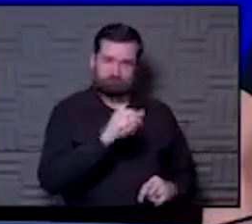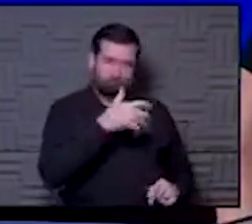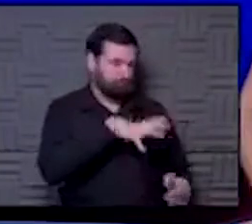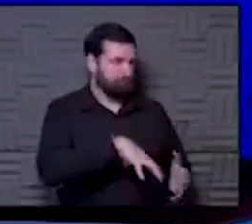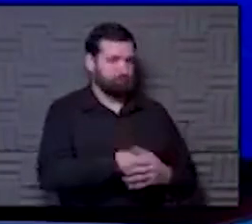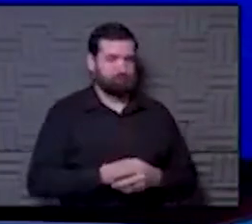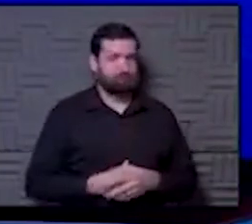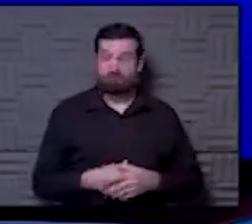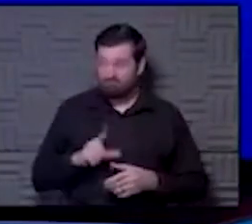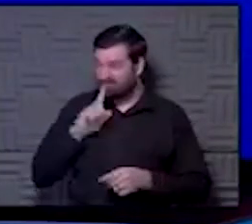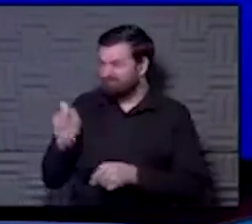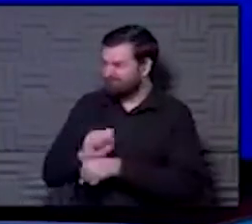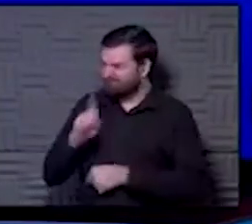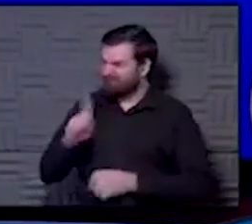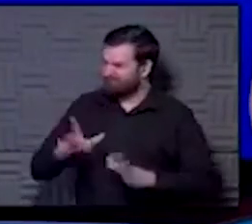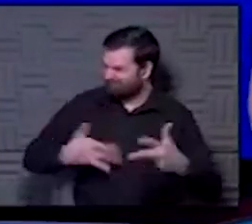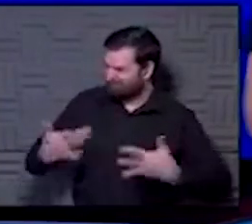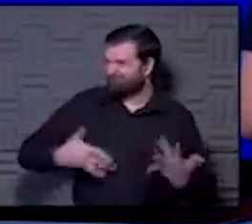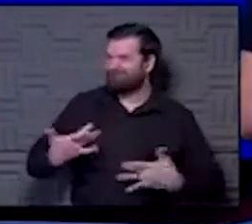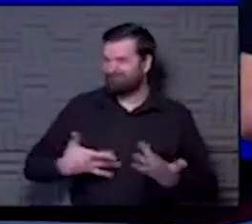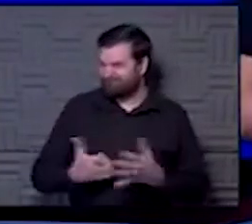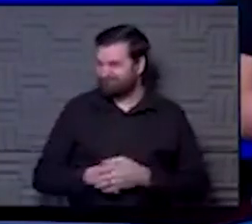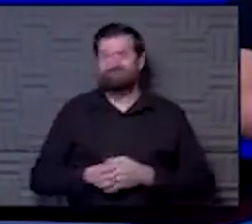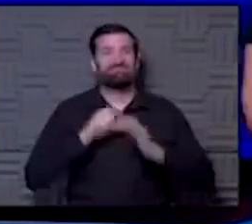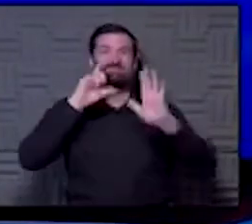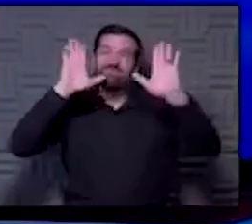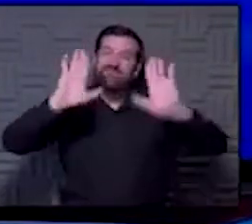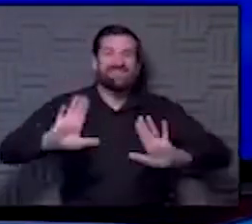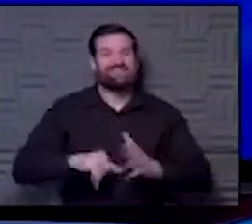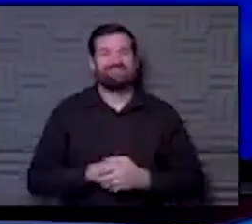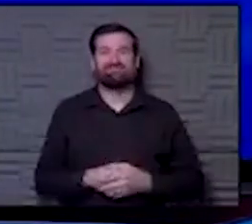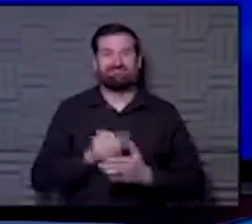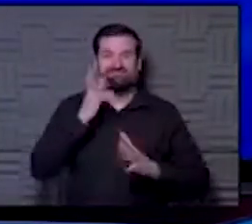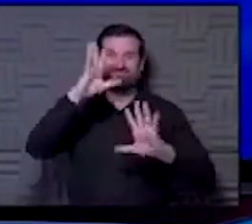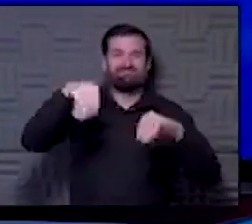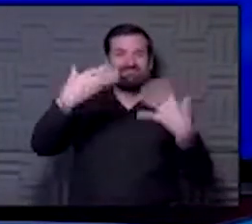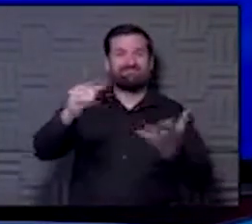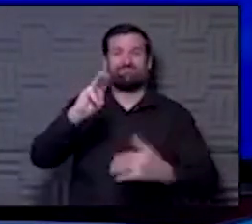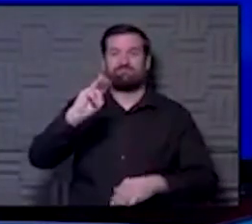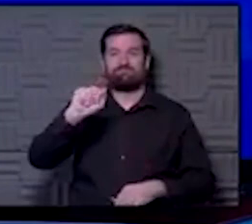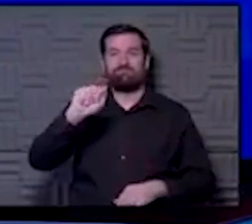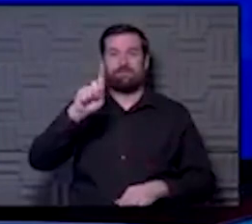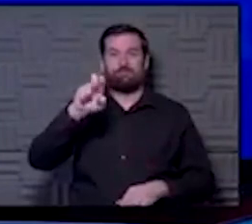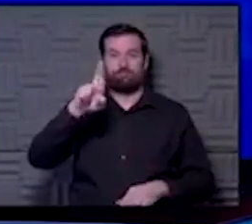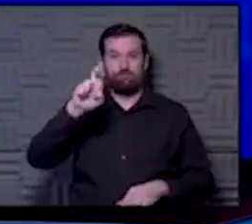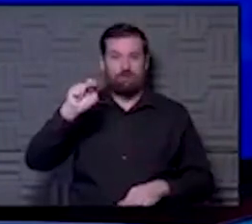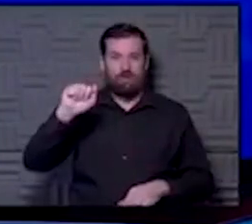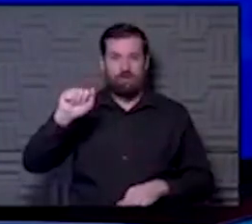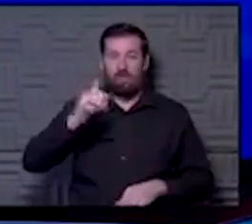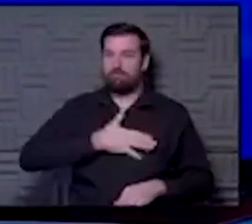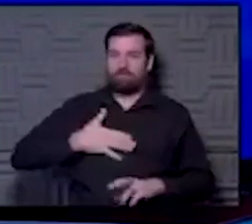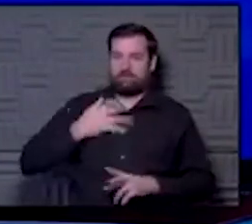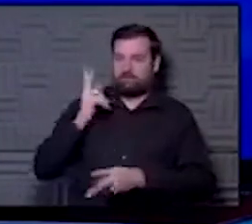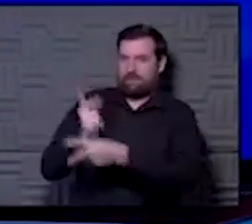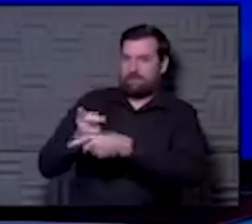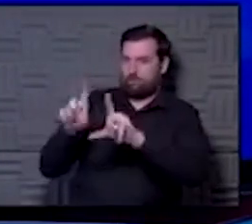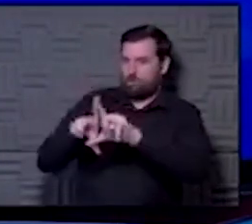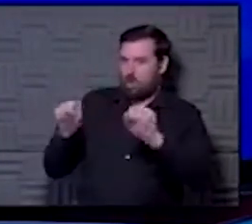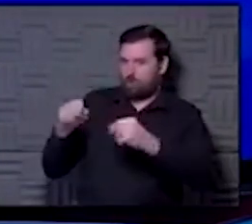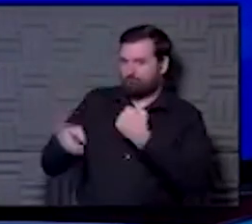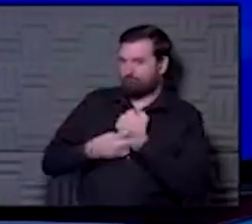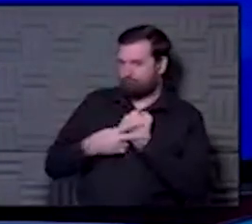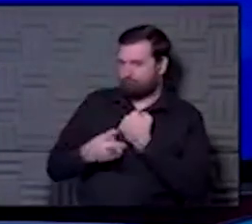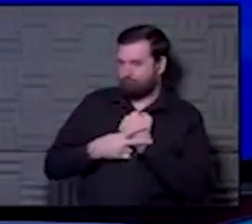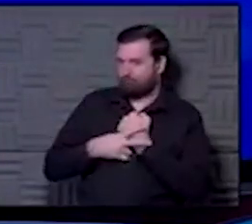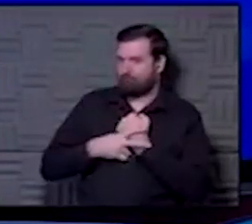Okay. I'm actually pretty excited to get this vaccine. Great. Yeah. I'm going to be giving you Moderna today. Okay. So please keep this card in a safe place